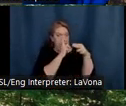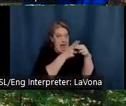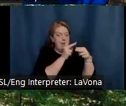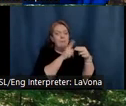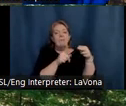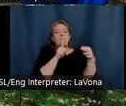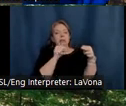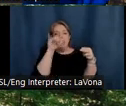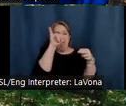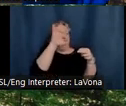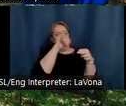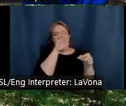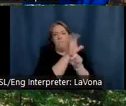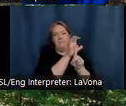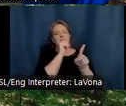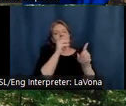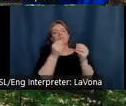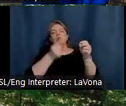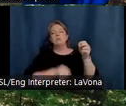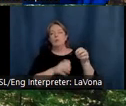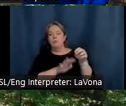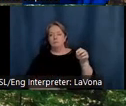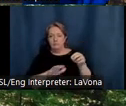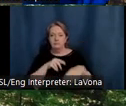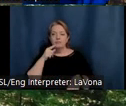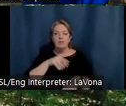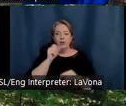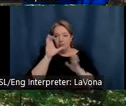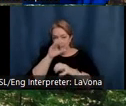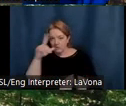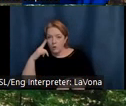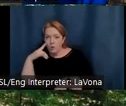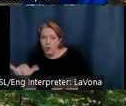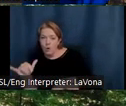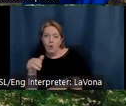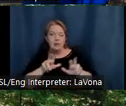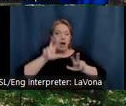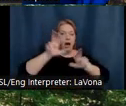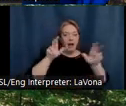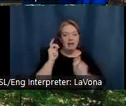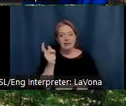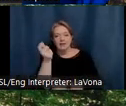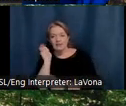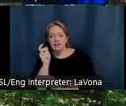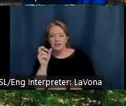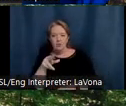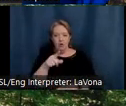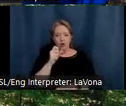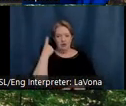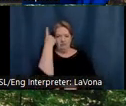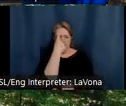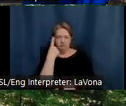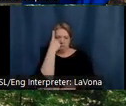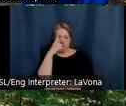for gold, or be the first to solve the incredibly intriguing mystery of how large sandstone